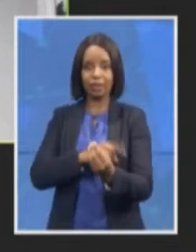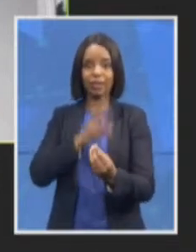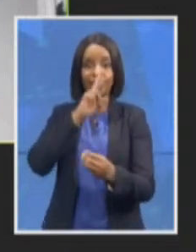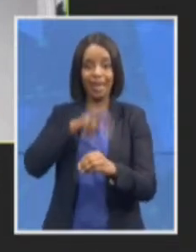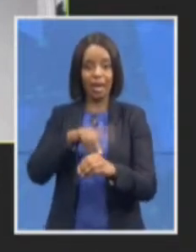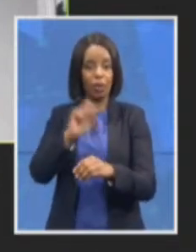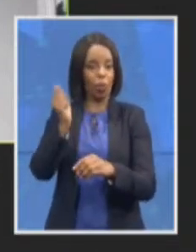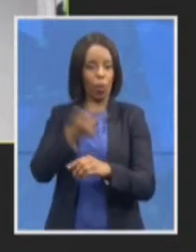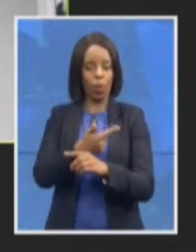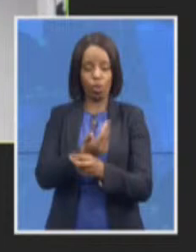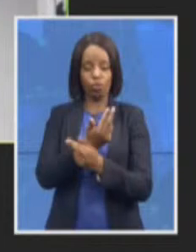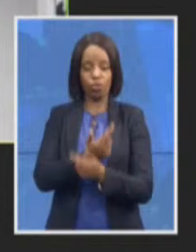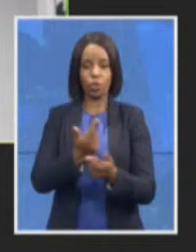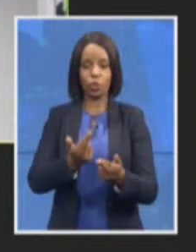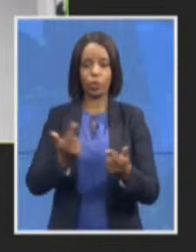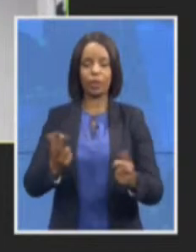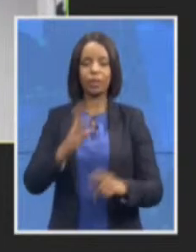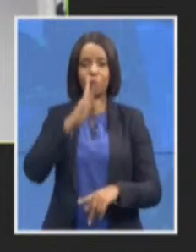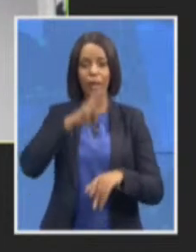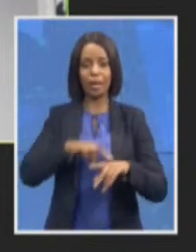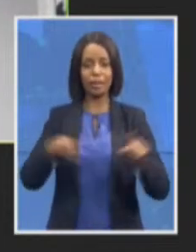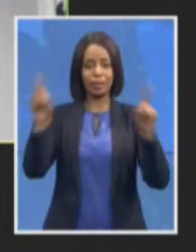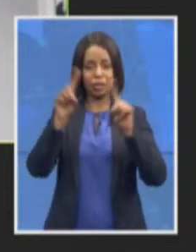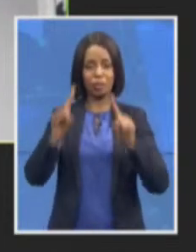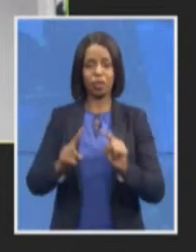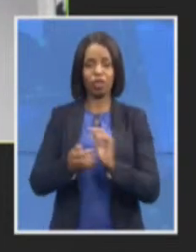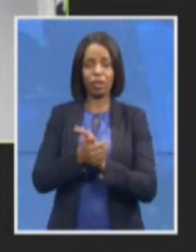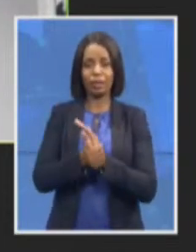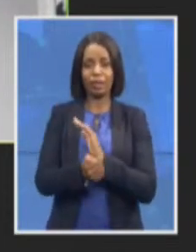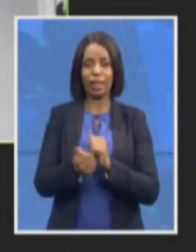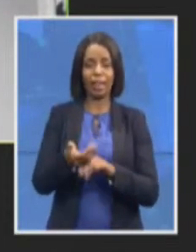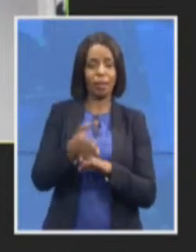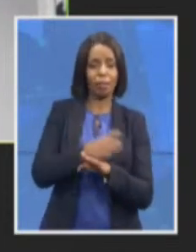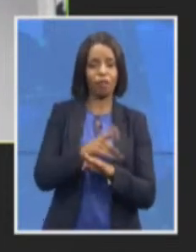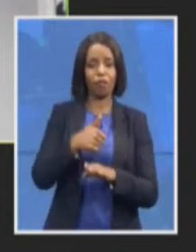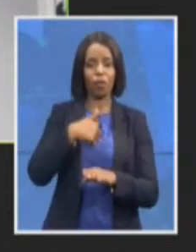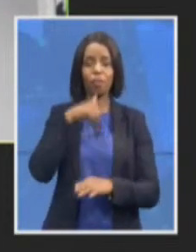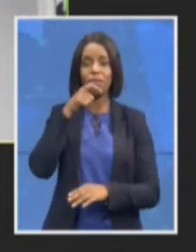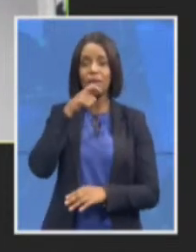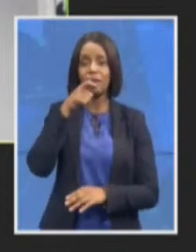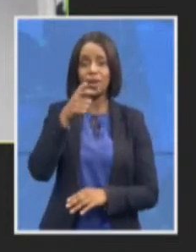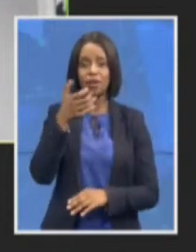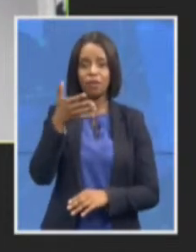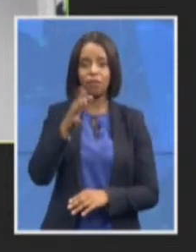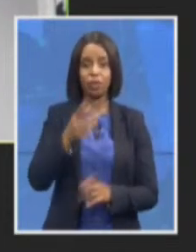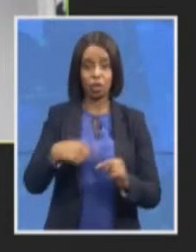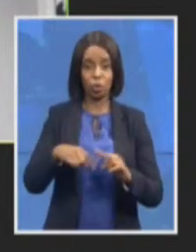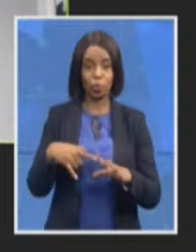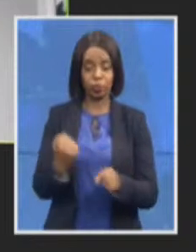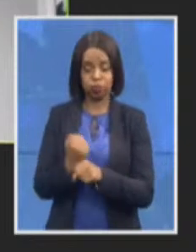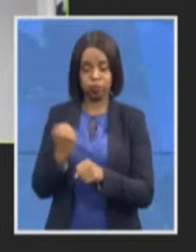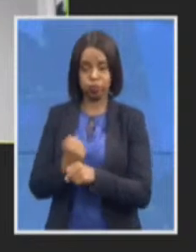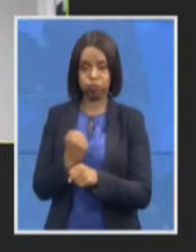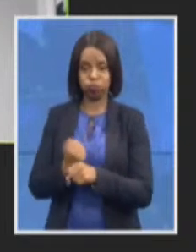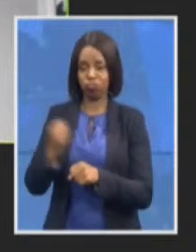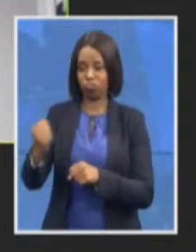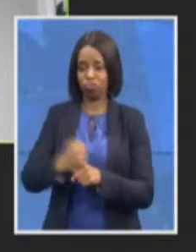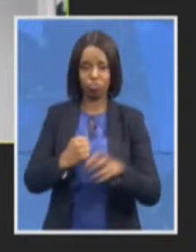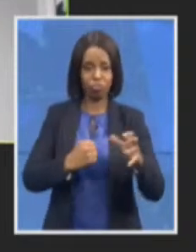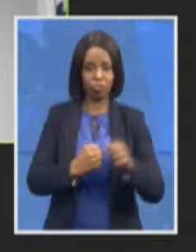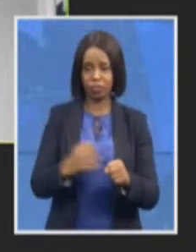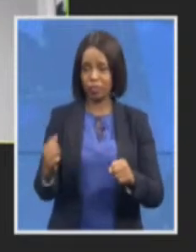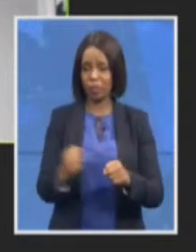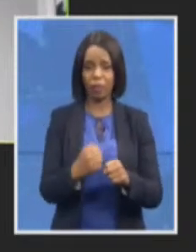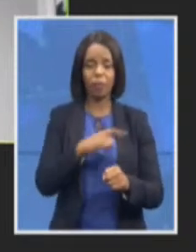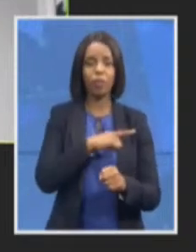that I was talking about and we are putting every effort into doing that in a very complicated government procurement process as